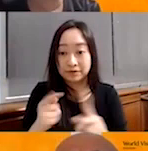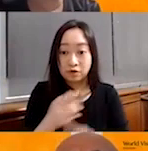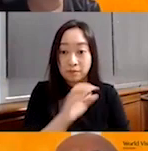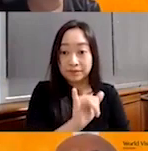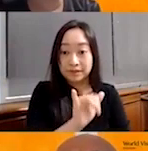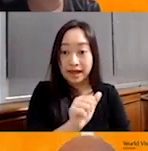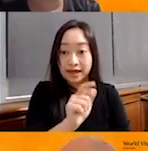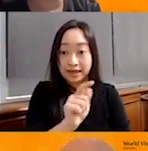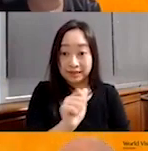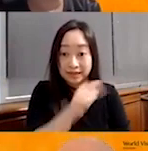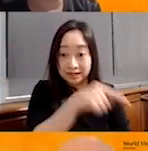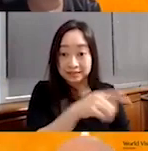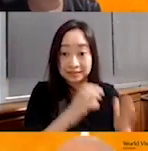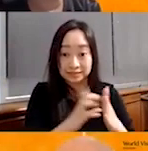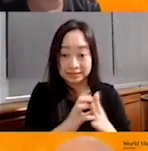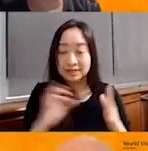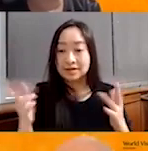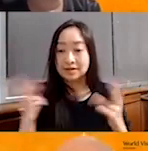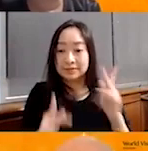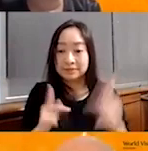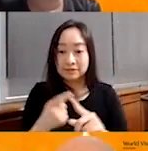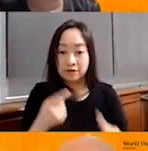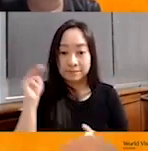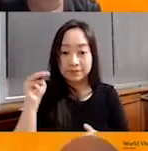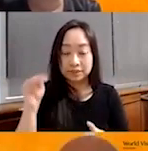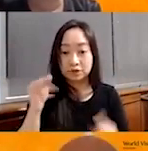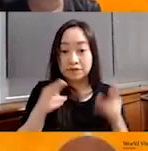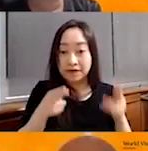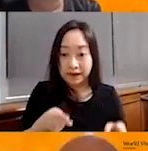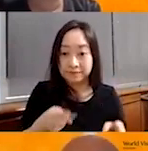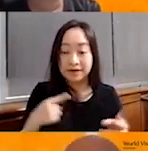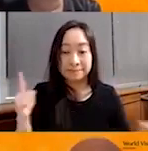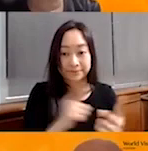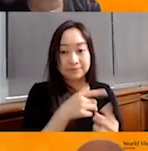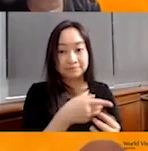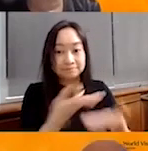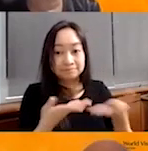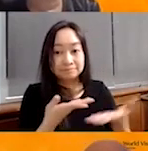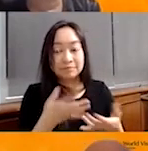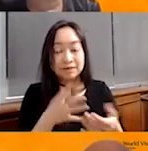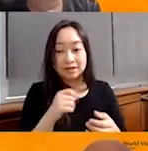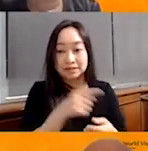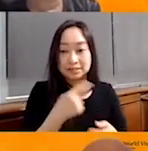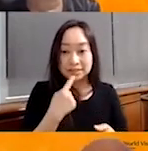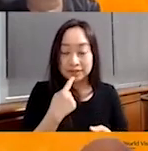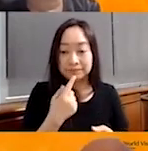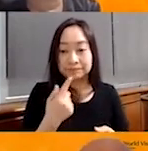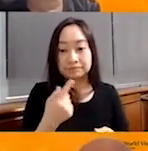that city, the people from the Ministry of Health. And they mentioned that they, for example, the principal